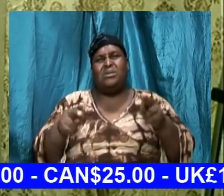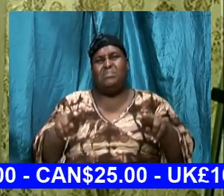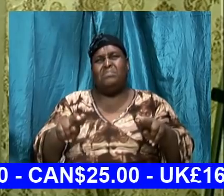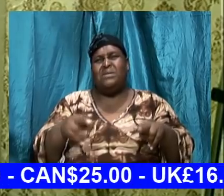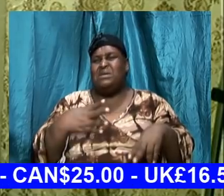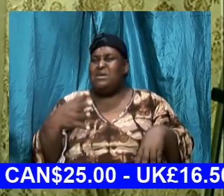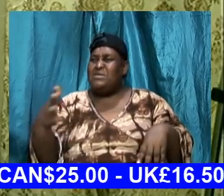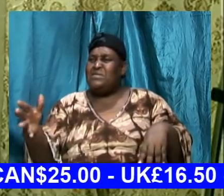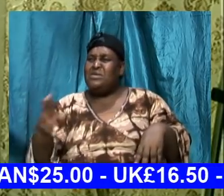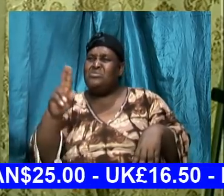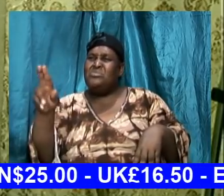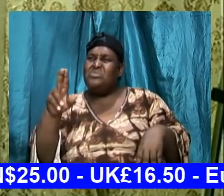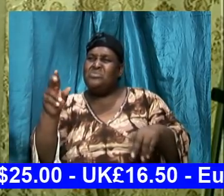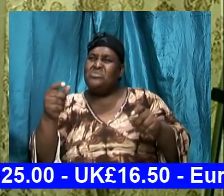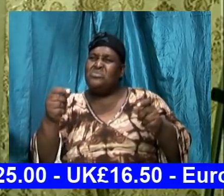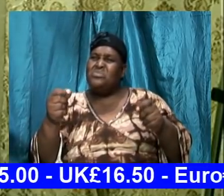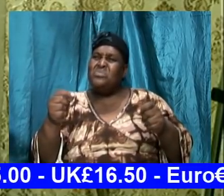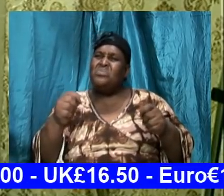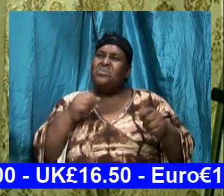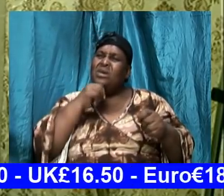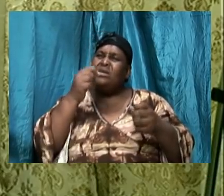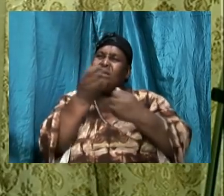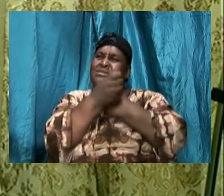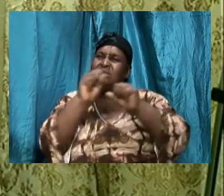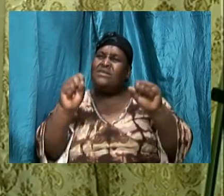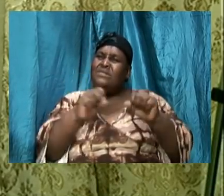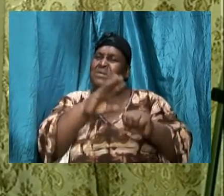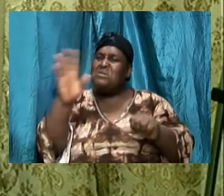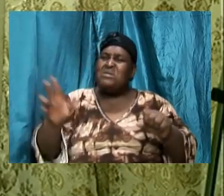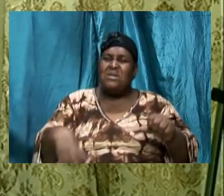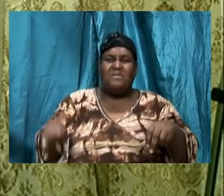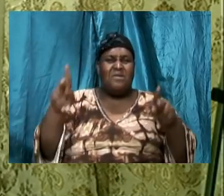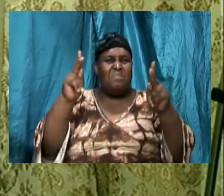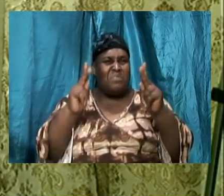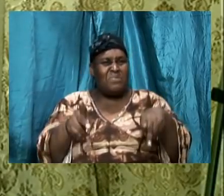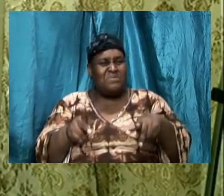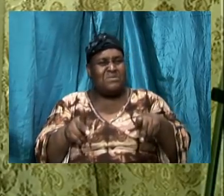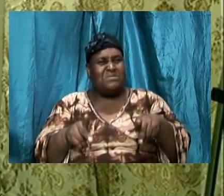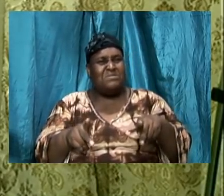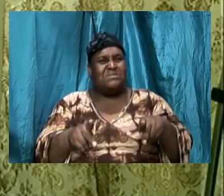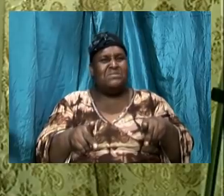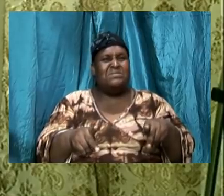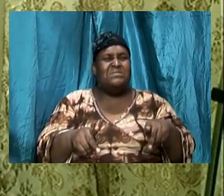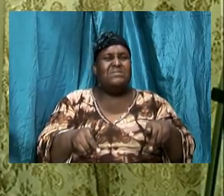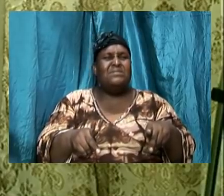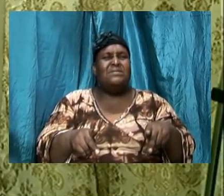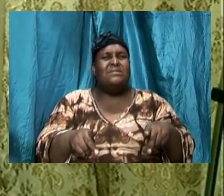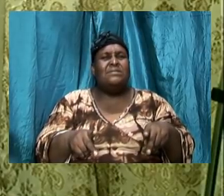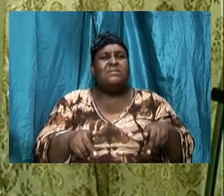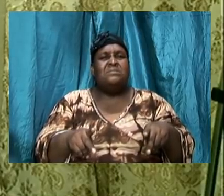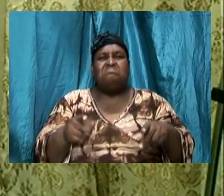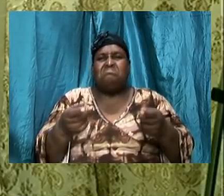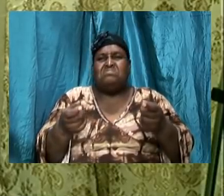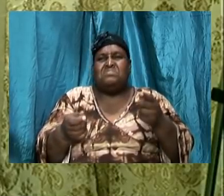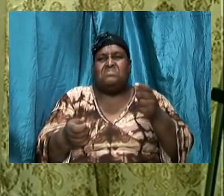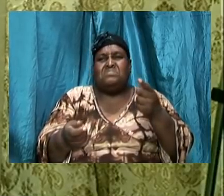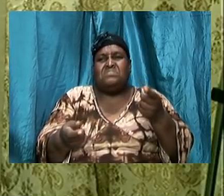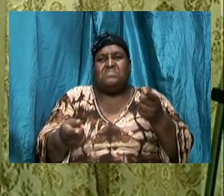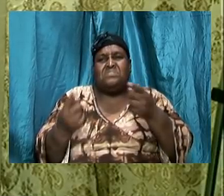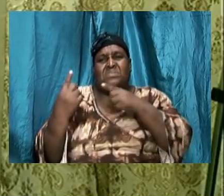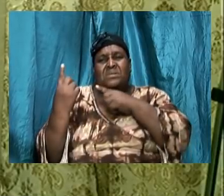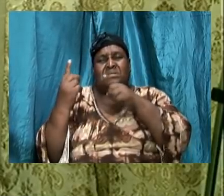when I was unsaved I was never a person that since I got saved